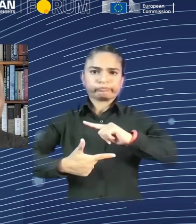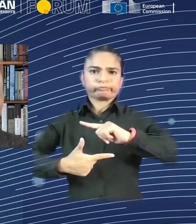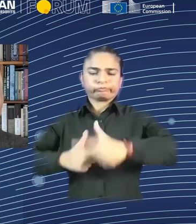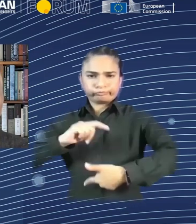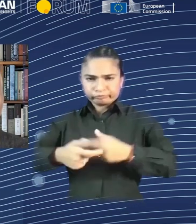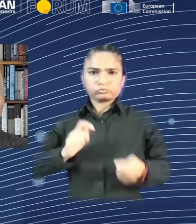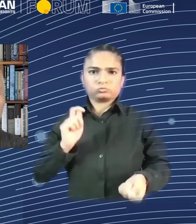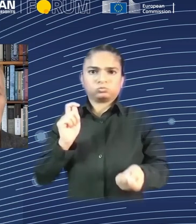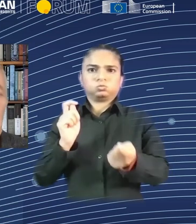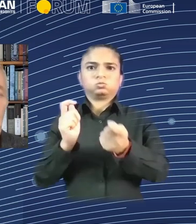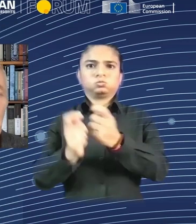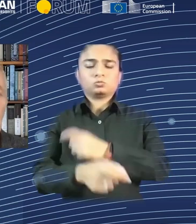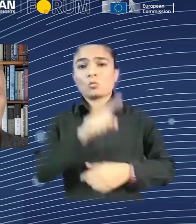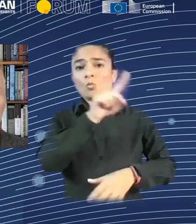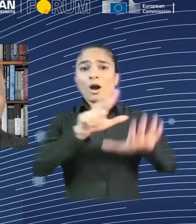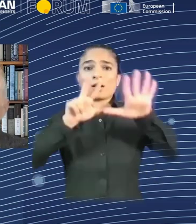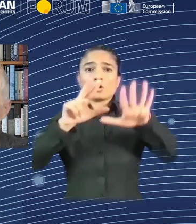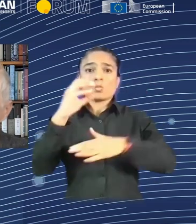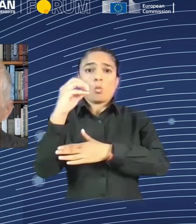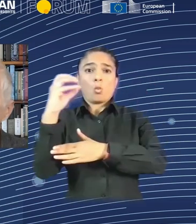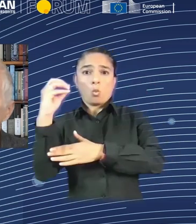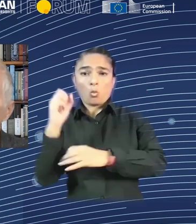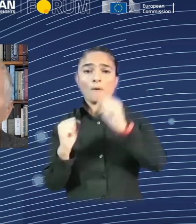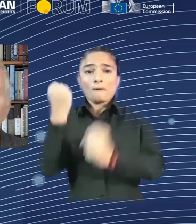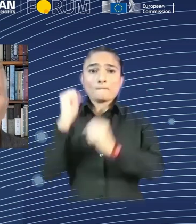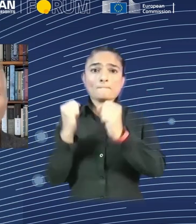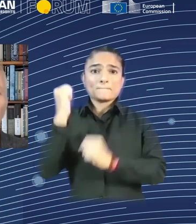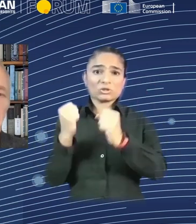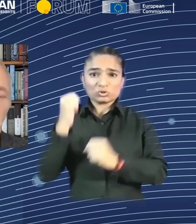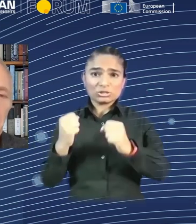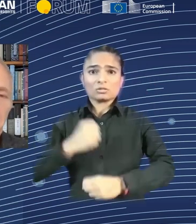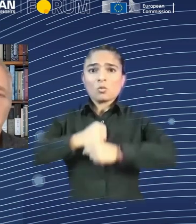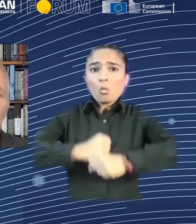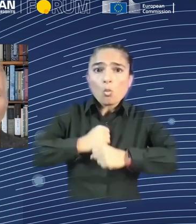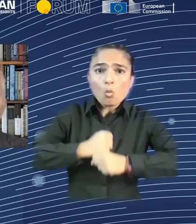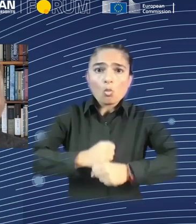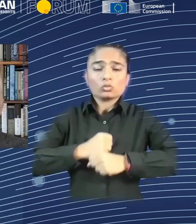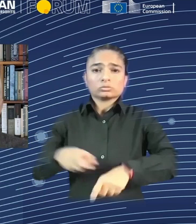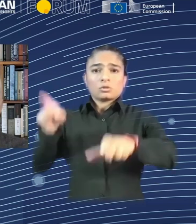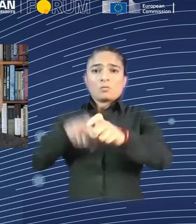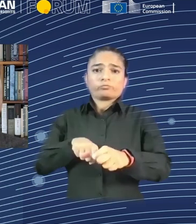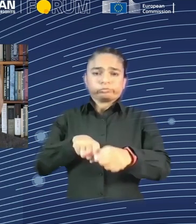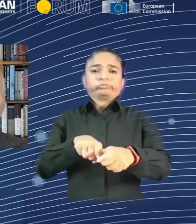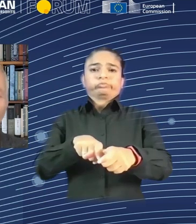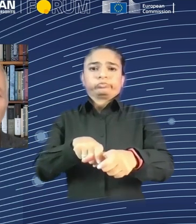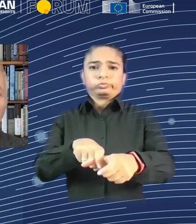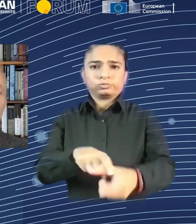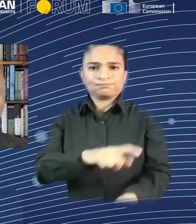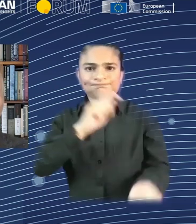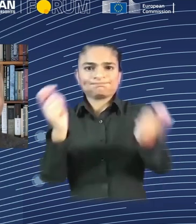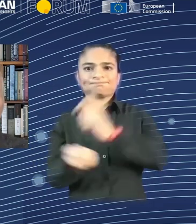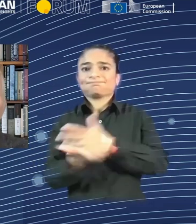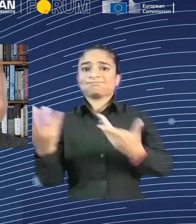powered by steam, started to change things. And all of a sudden, food, clothing